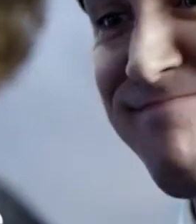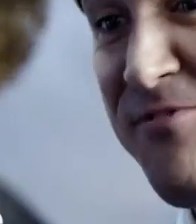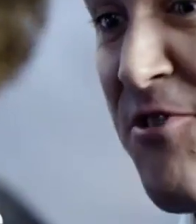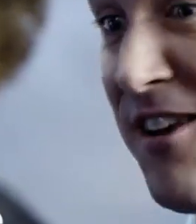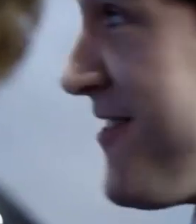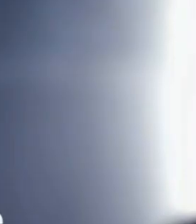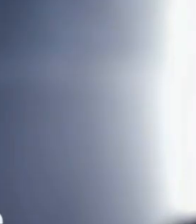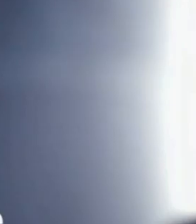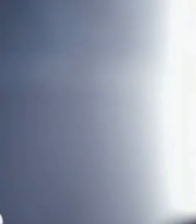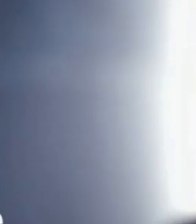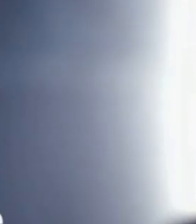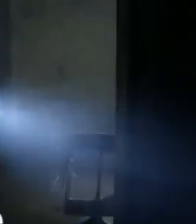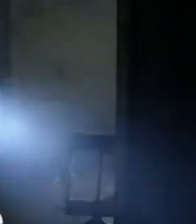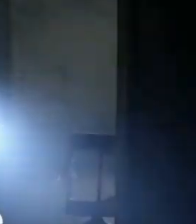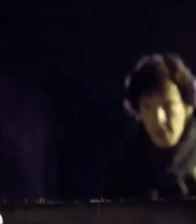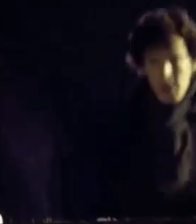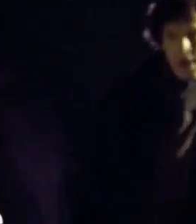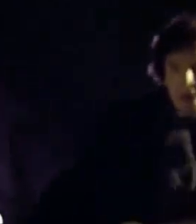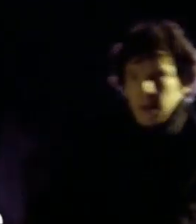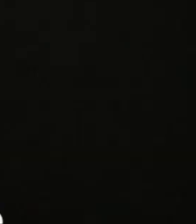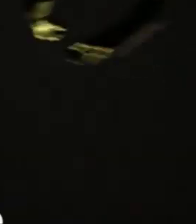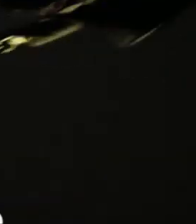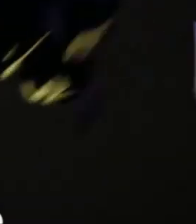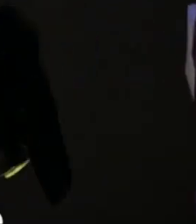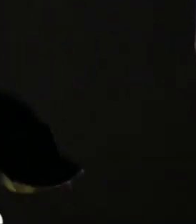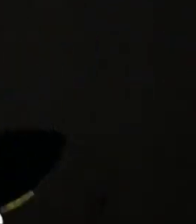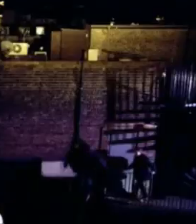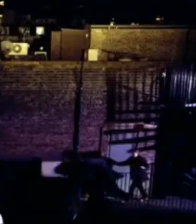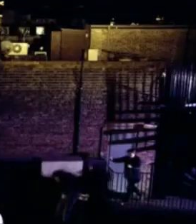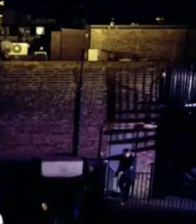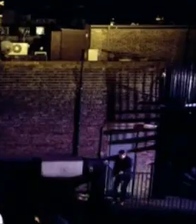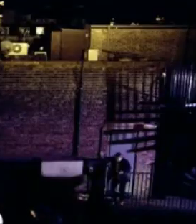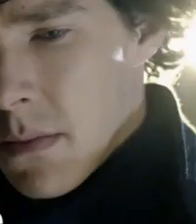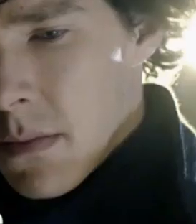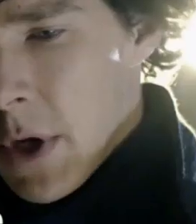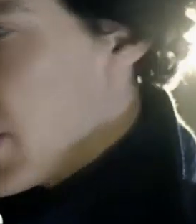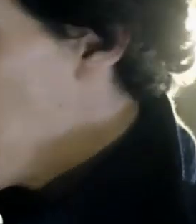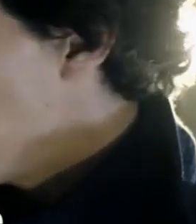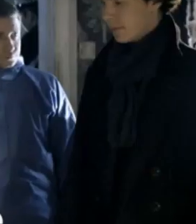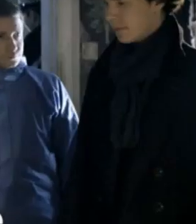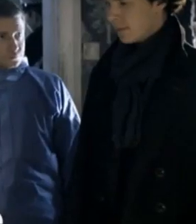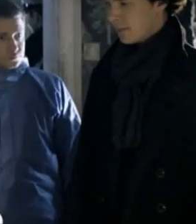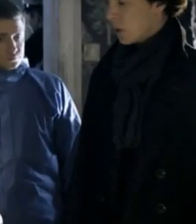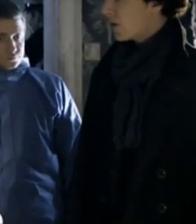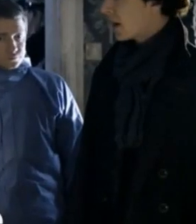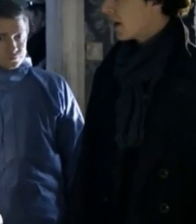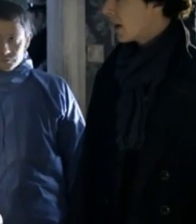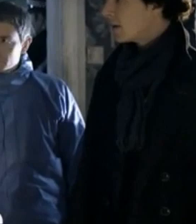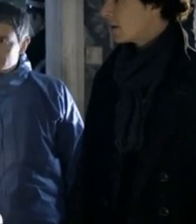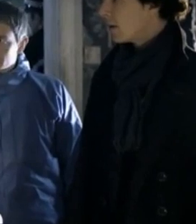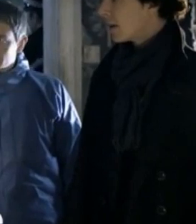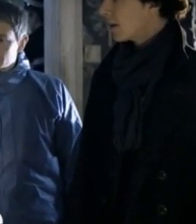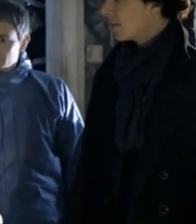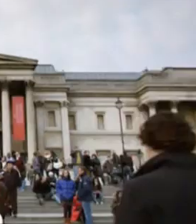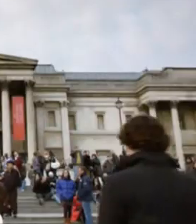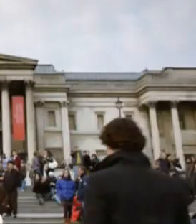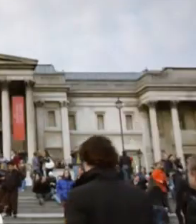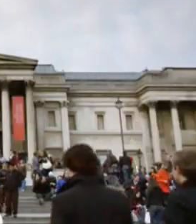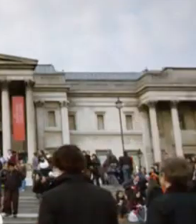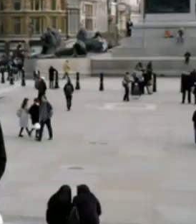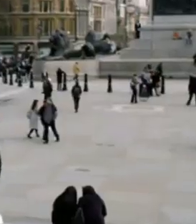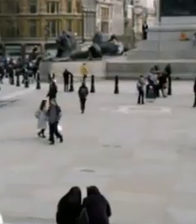John Watson. Friend? Colleen. That's how you get your kicks, isn't it? You risk your life to prove you're clever. Shut up. I don't see any of the thinking. It's annoying.